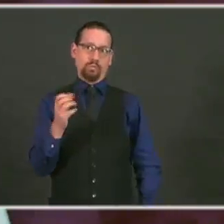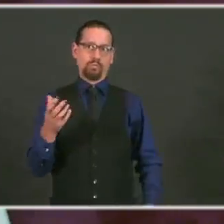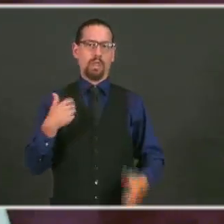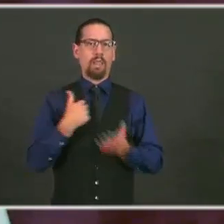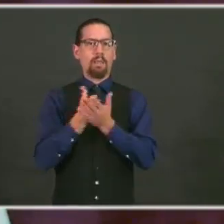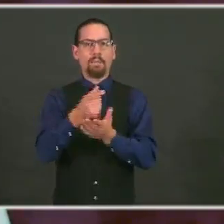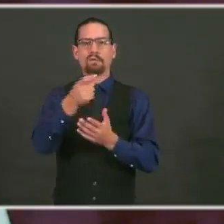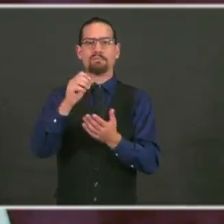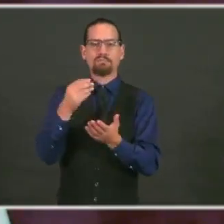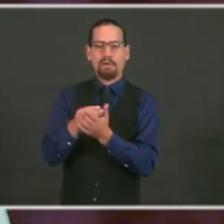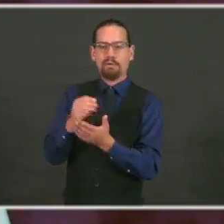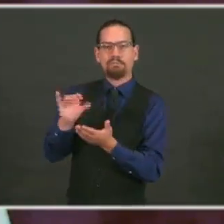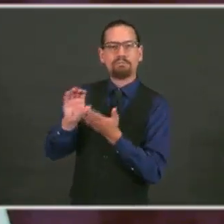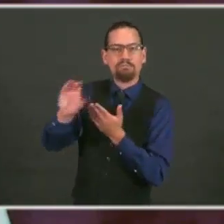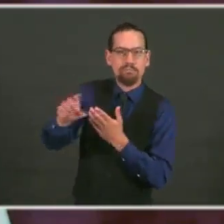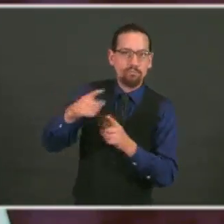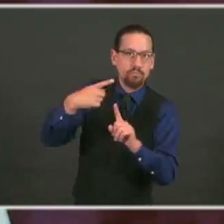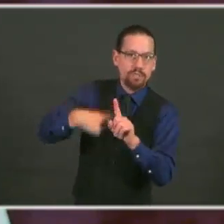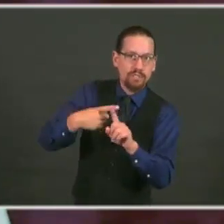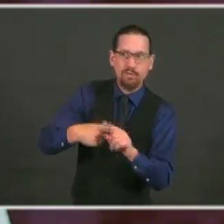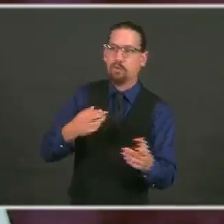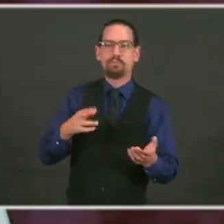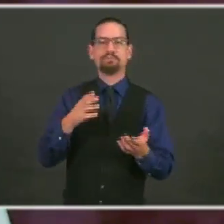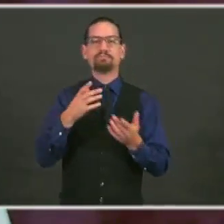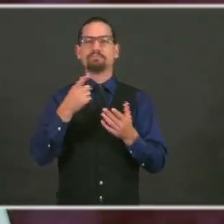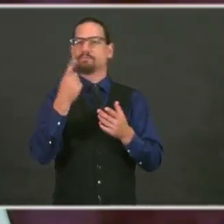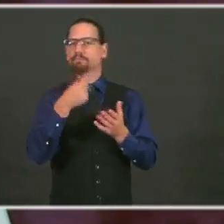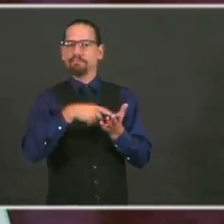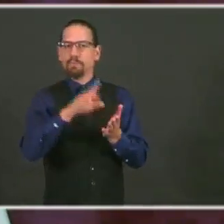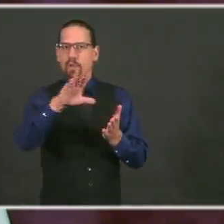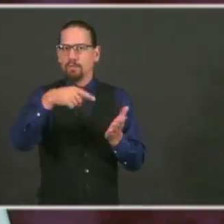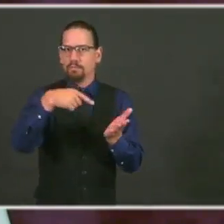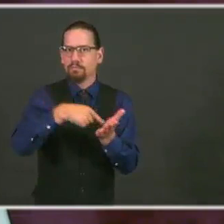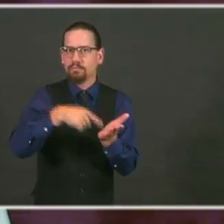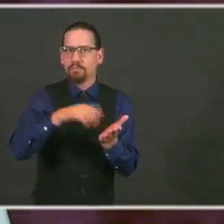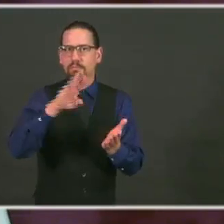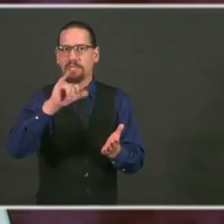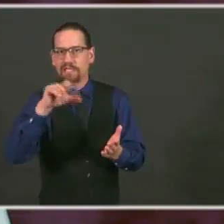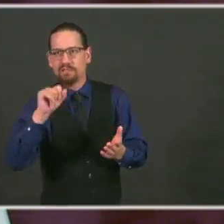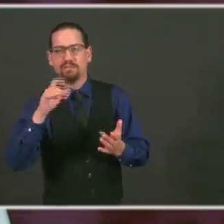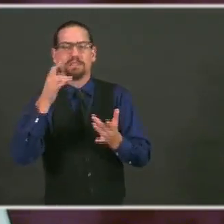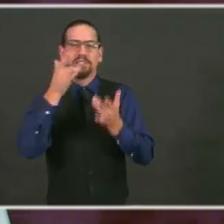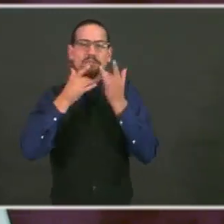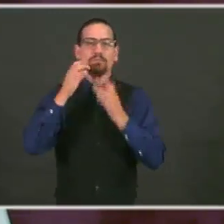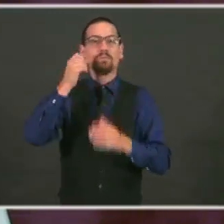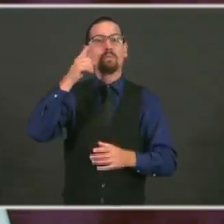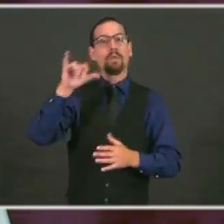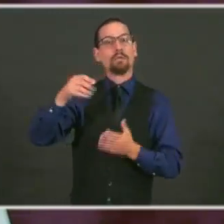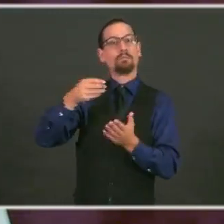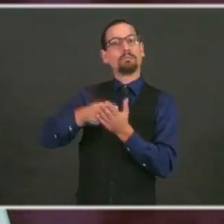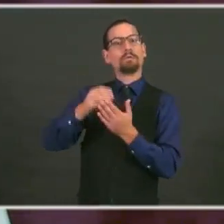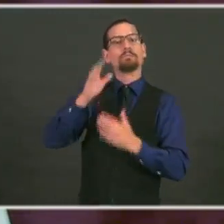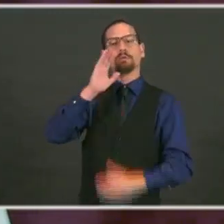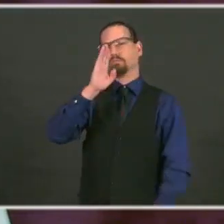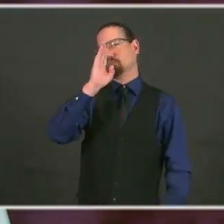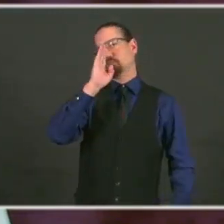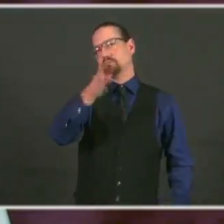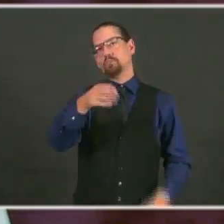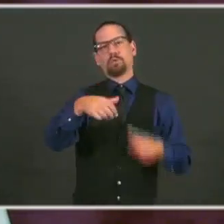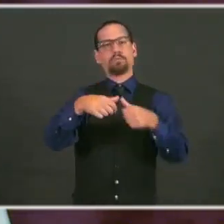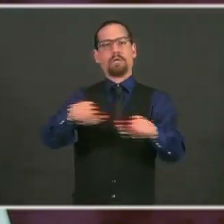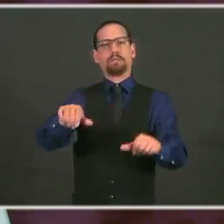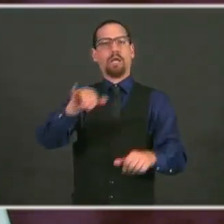get through. The money will be automatically deposited into your account if you're eligible. The